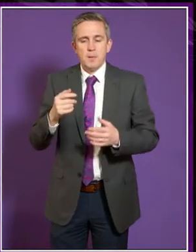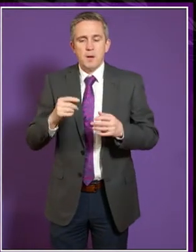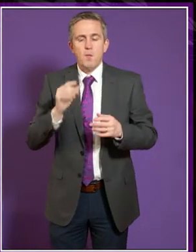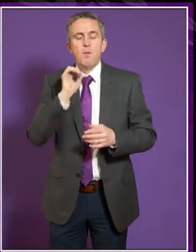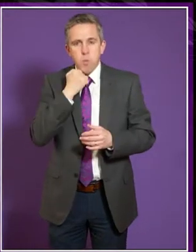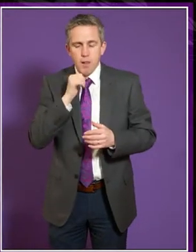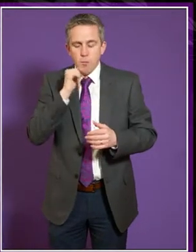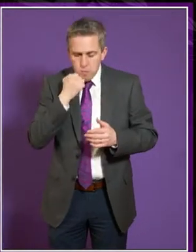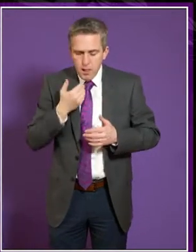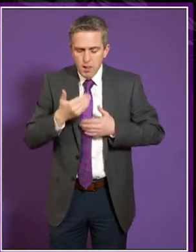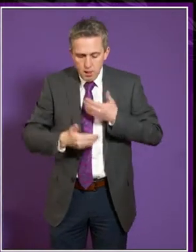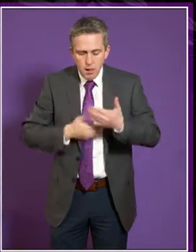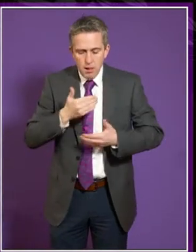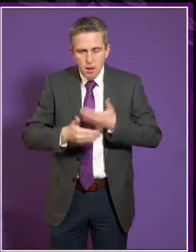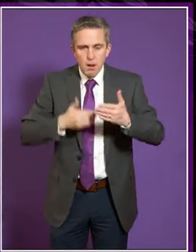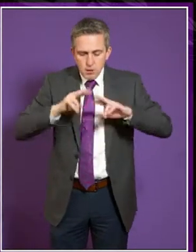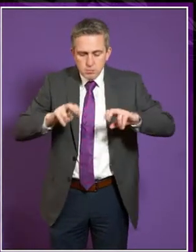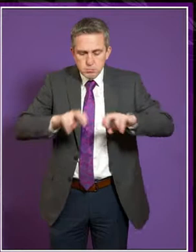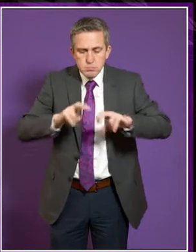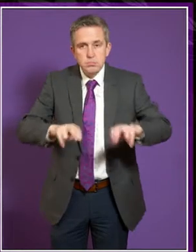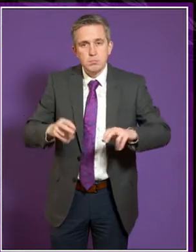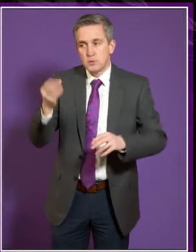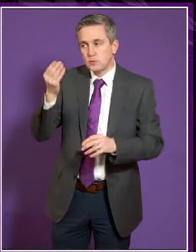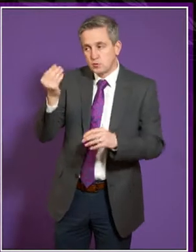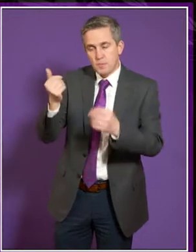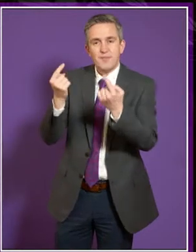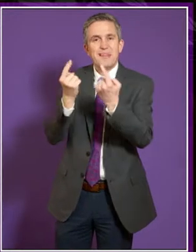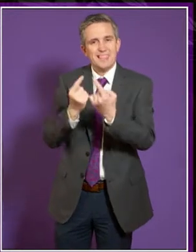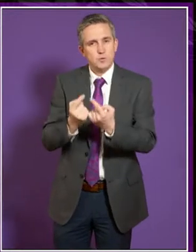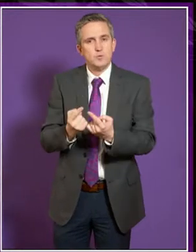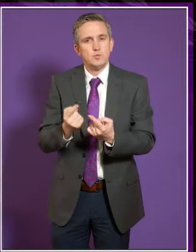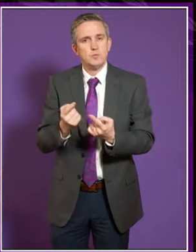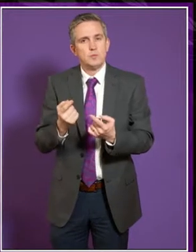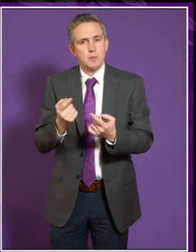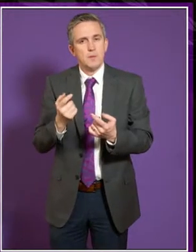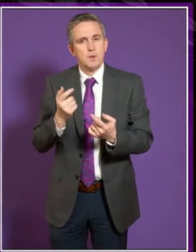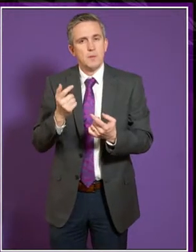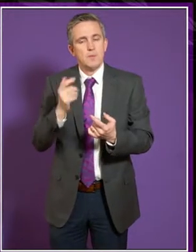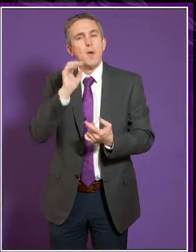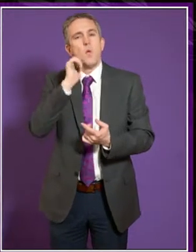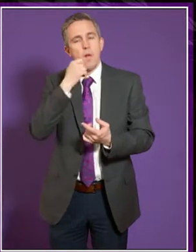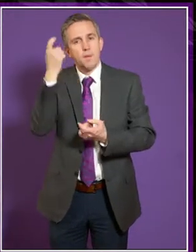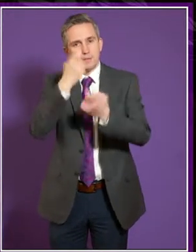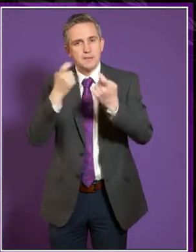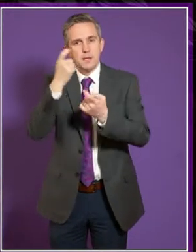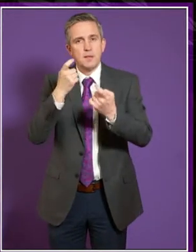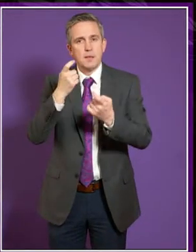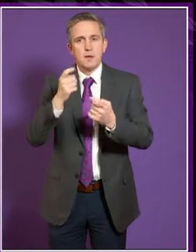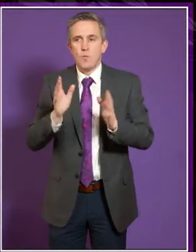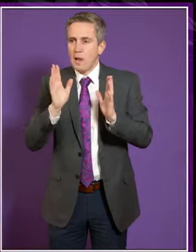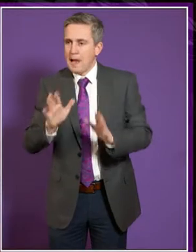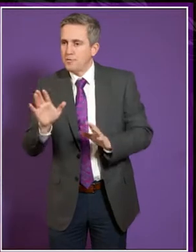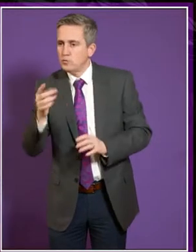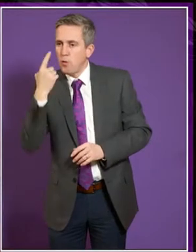and some of the uncertainties go, then some of the issues that you've raised about what are the equality laws that we're working within,